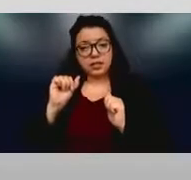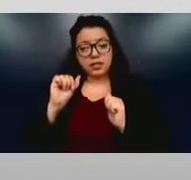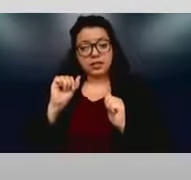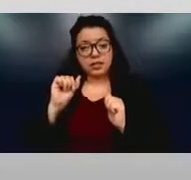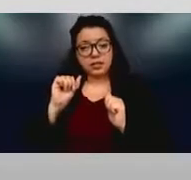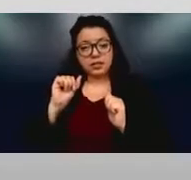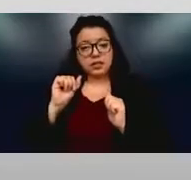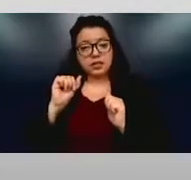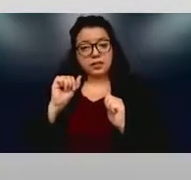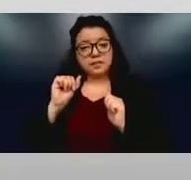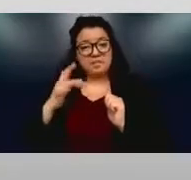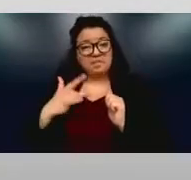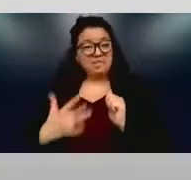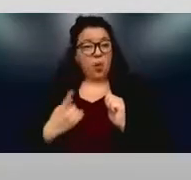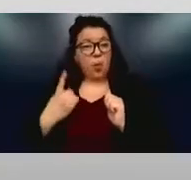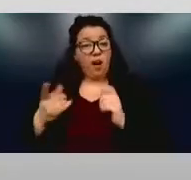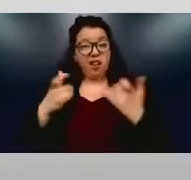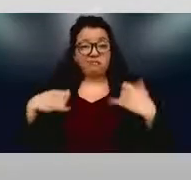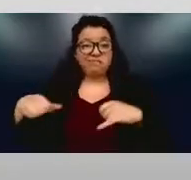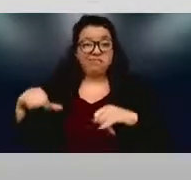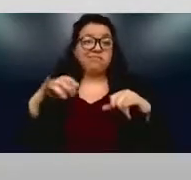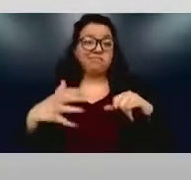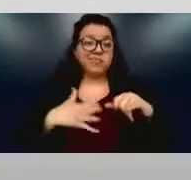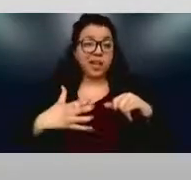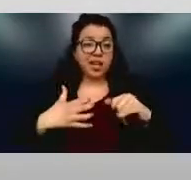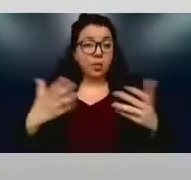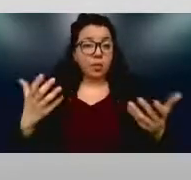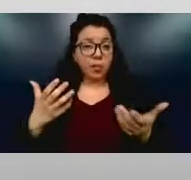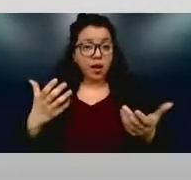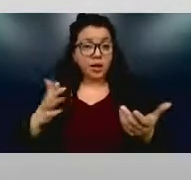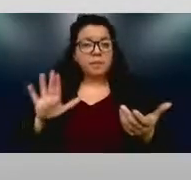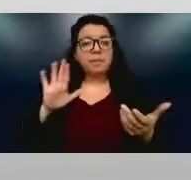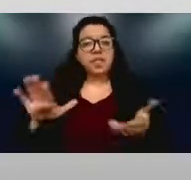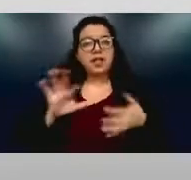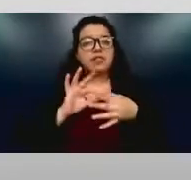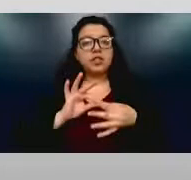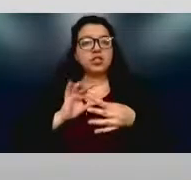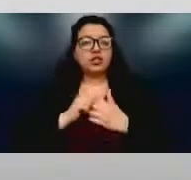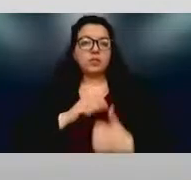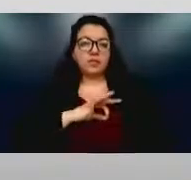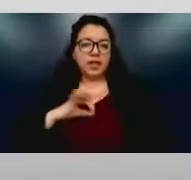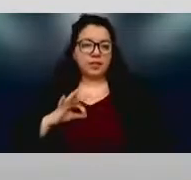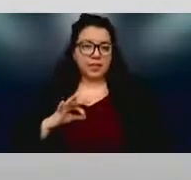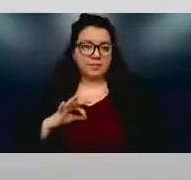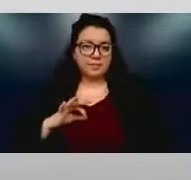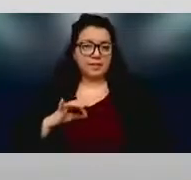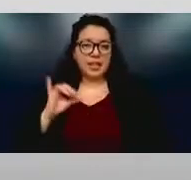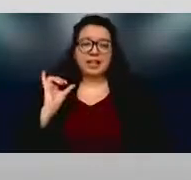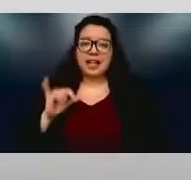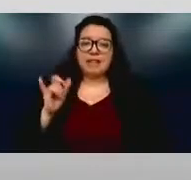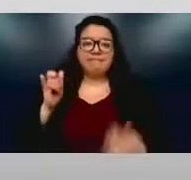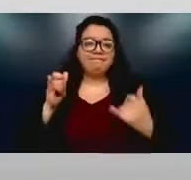one of their complaints was their relationship with their faculty. I heard more of that with,